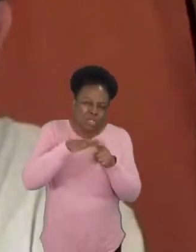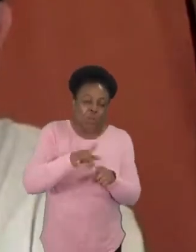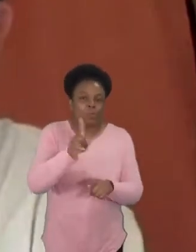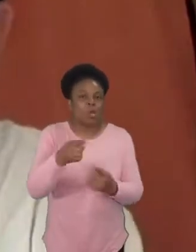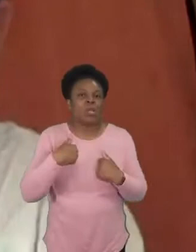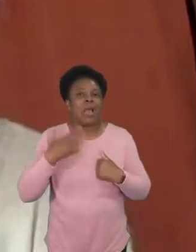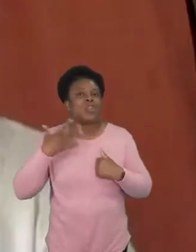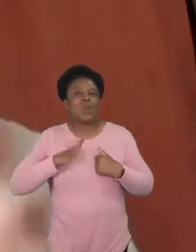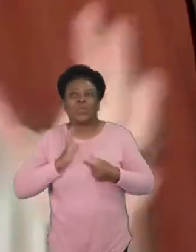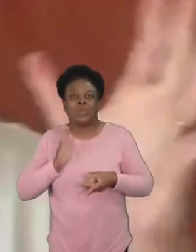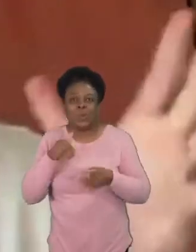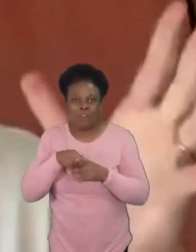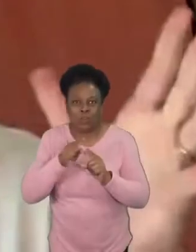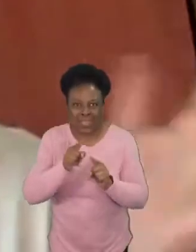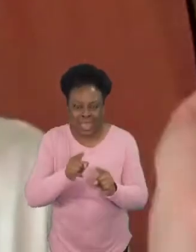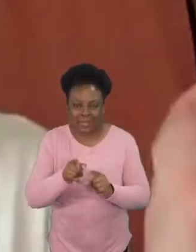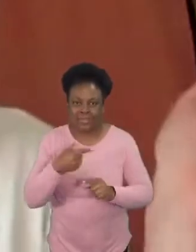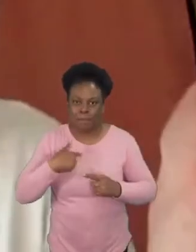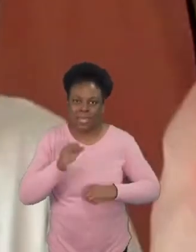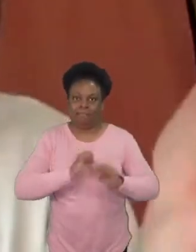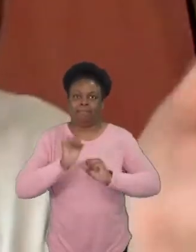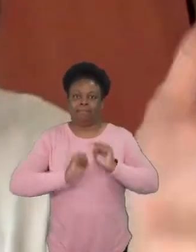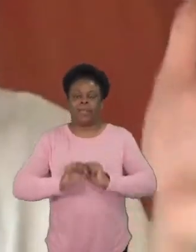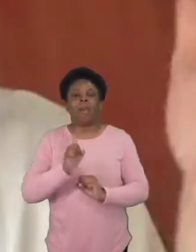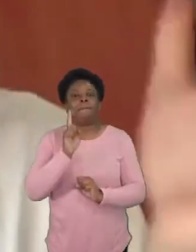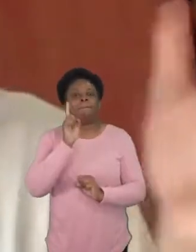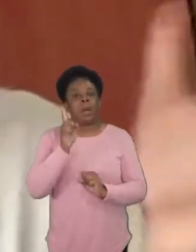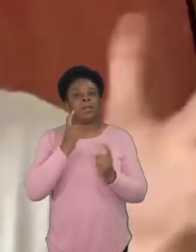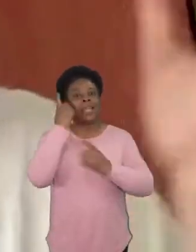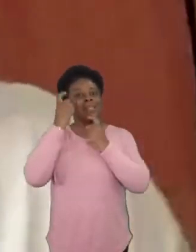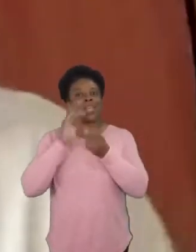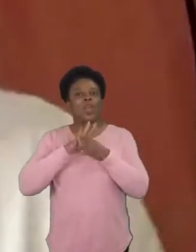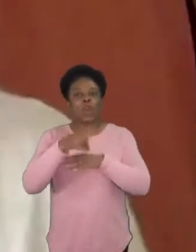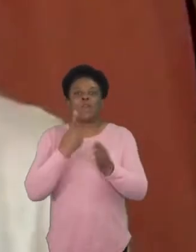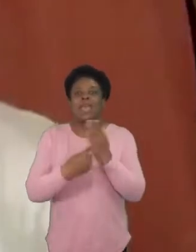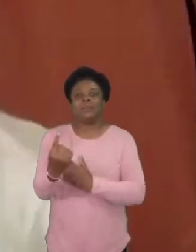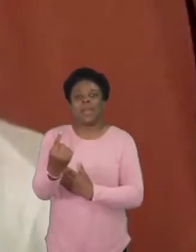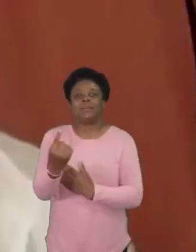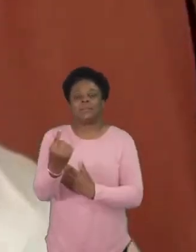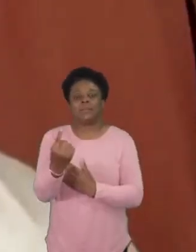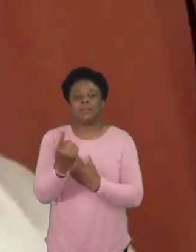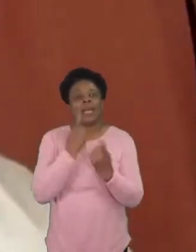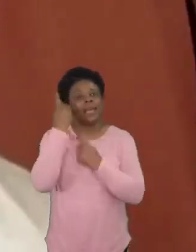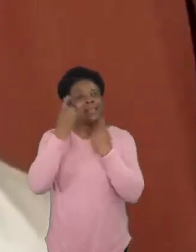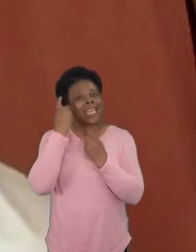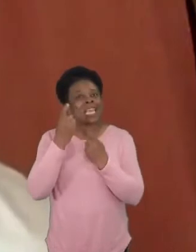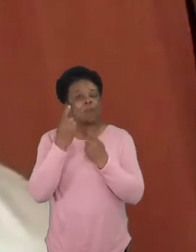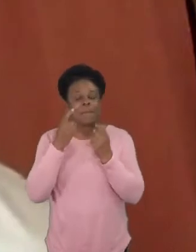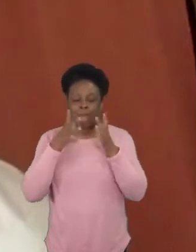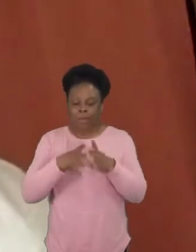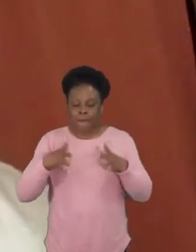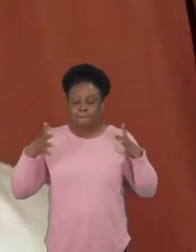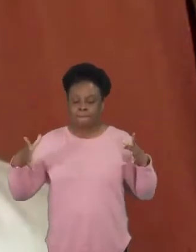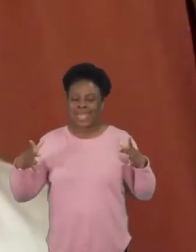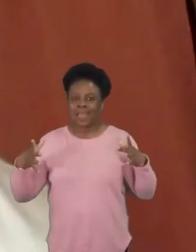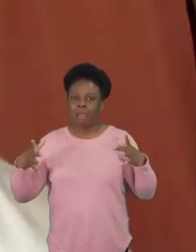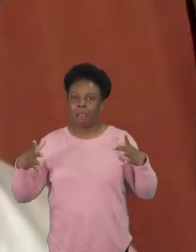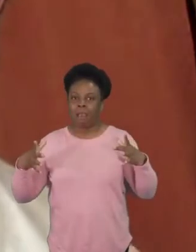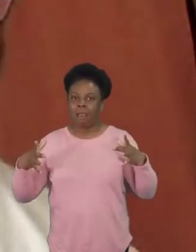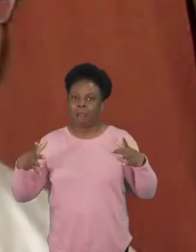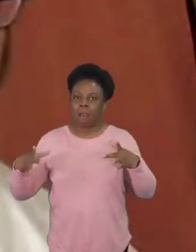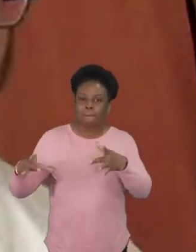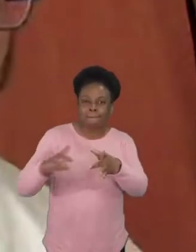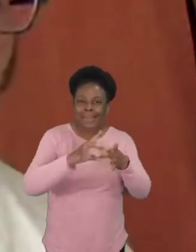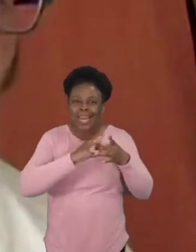but i you know having that independence together with a sense of bigger belonging is helpful um because